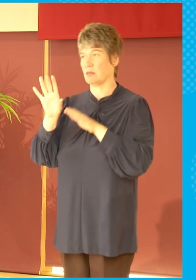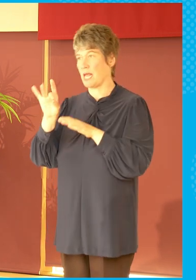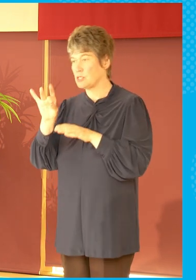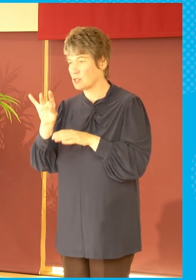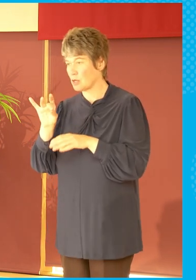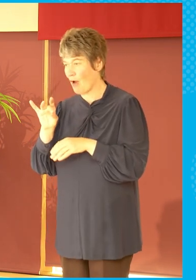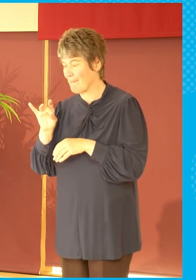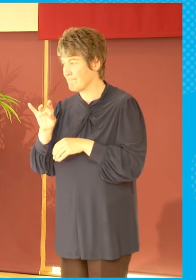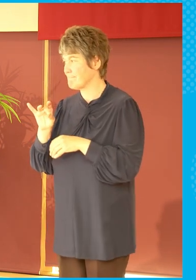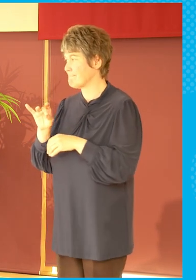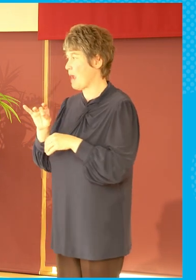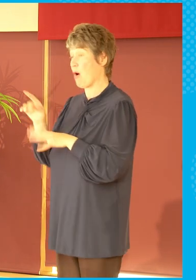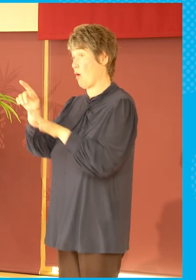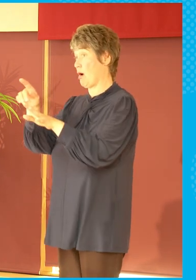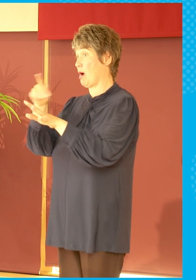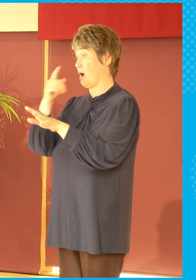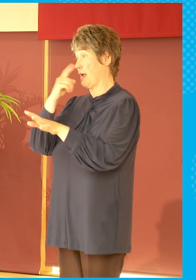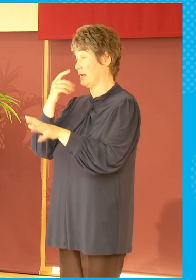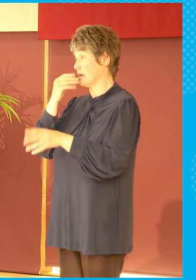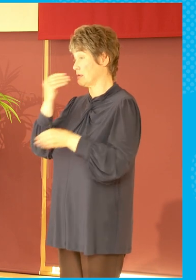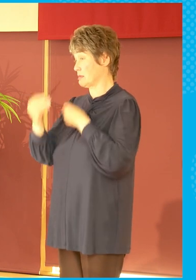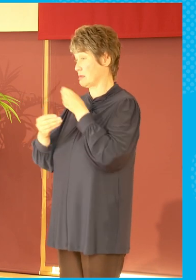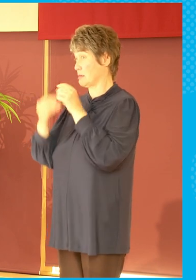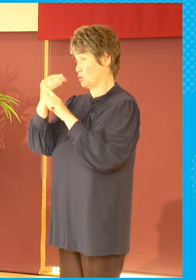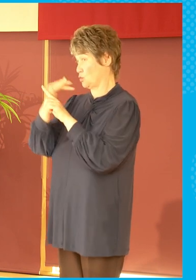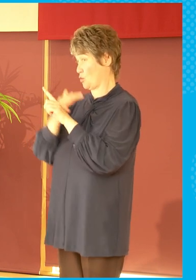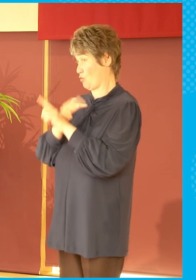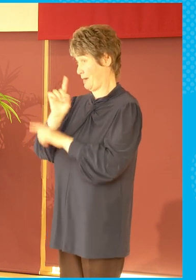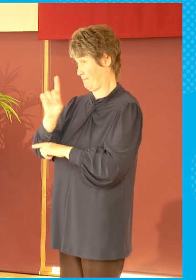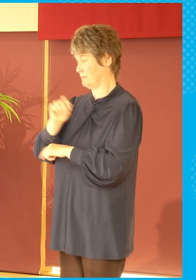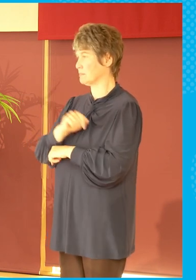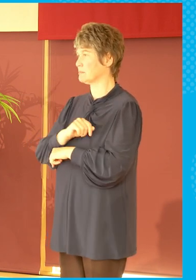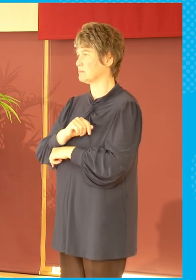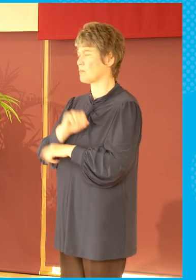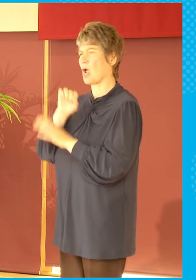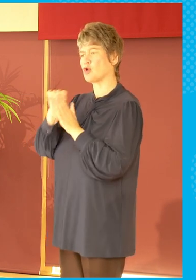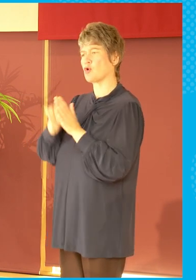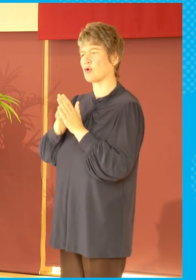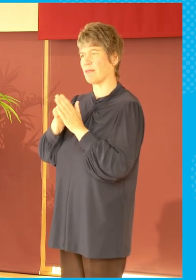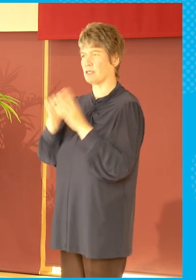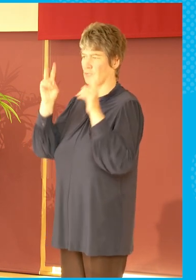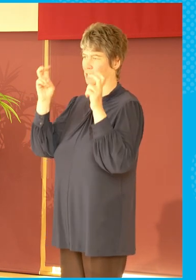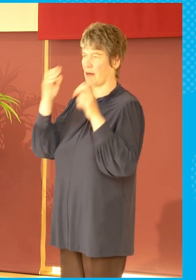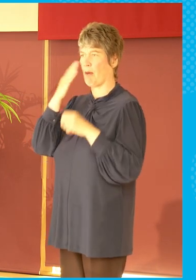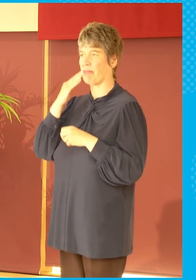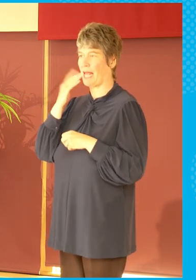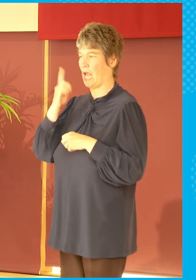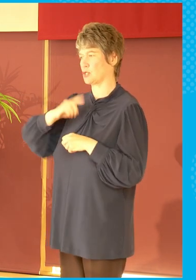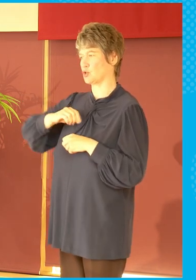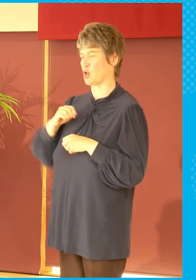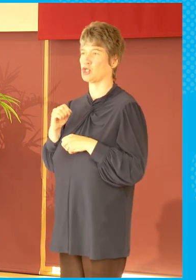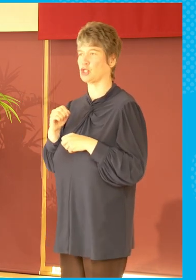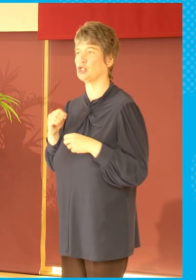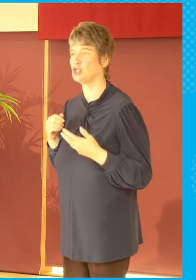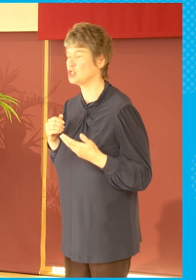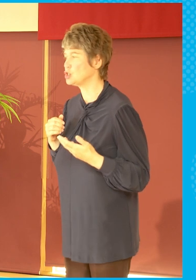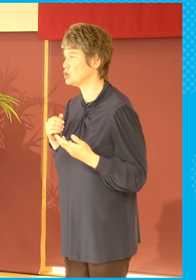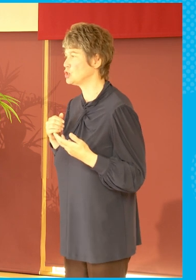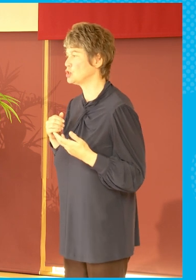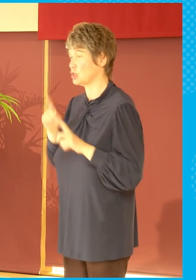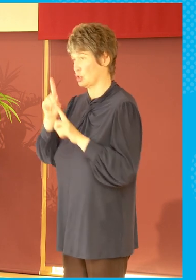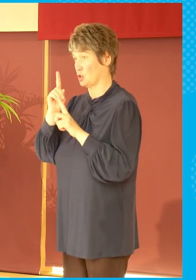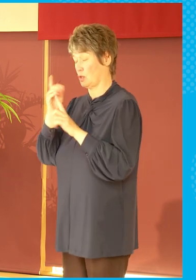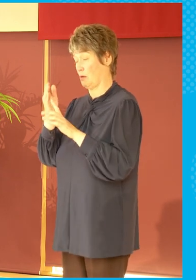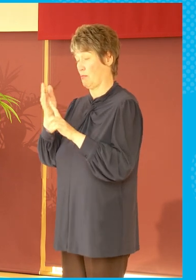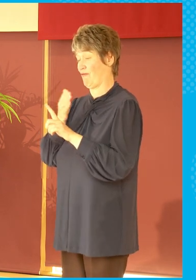Actually, I'll give you a story there. So the documentary Black and Scottish just prior to that